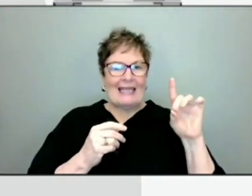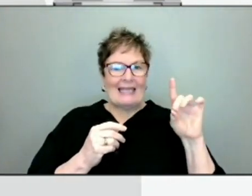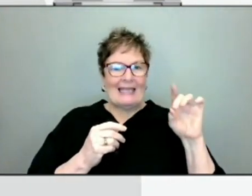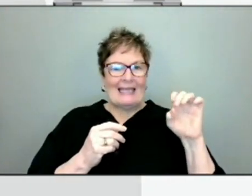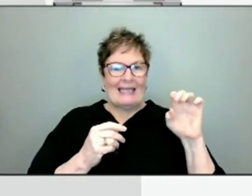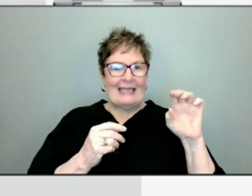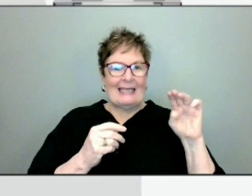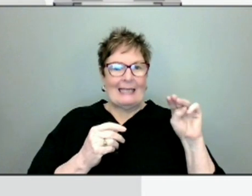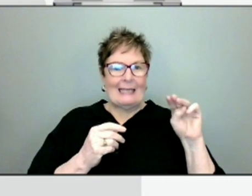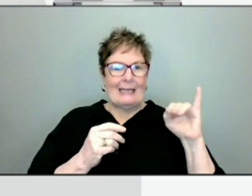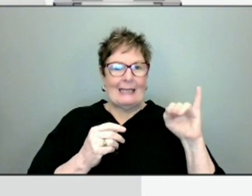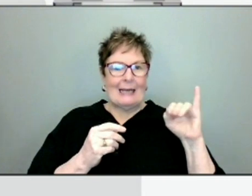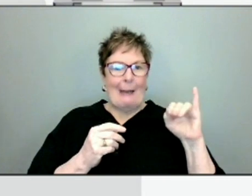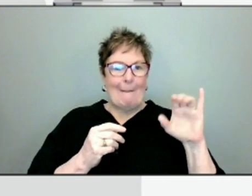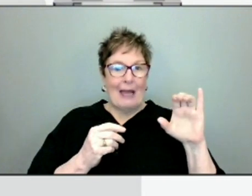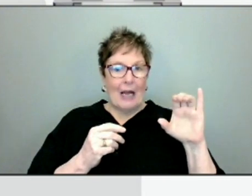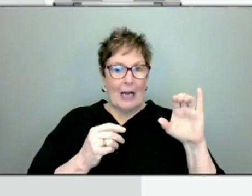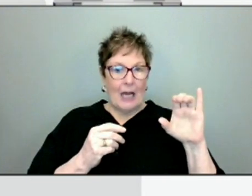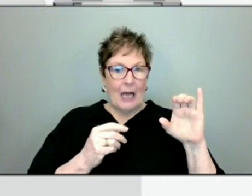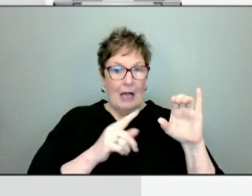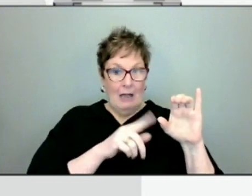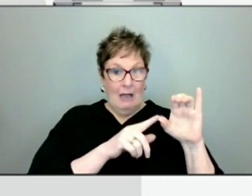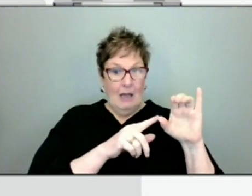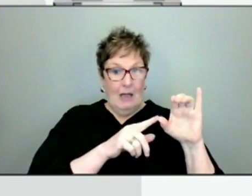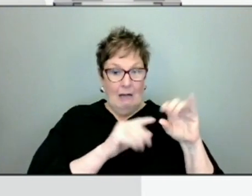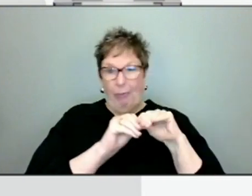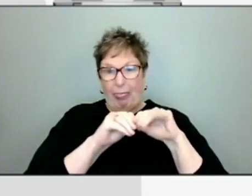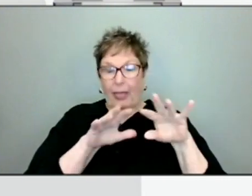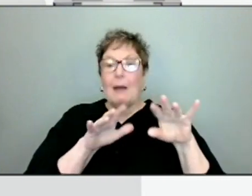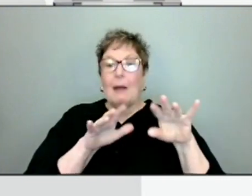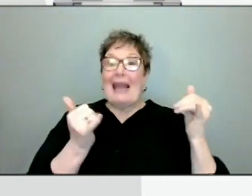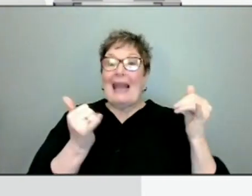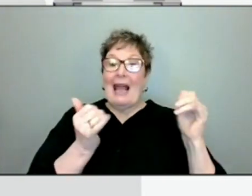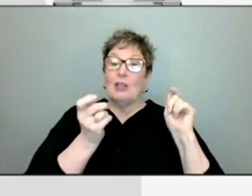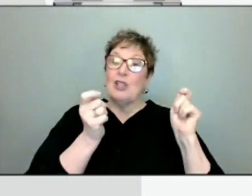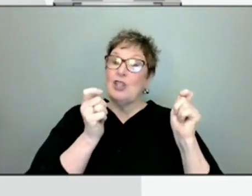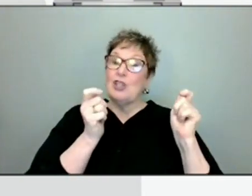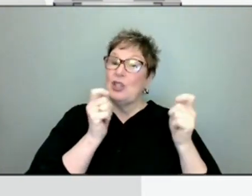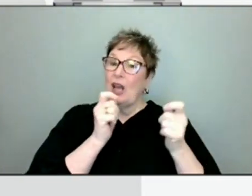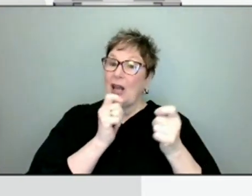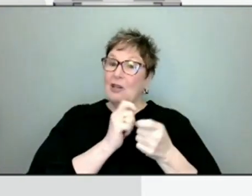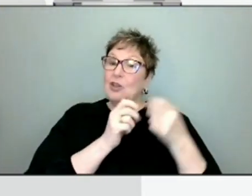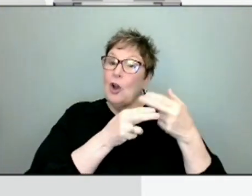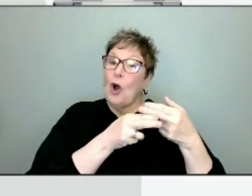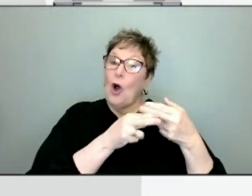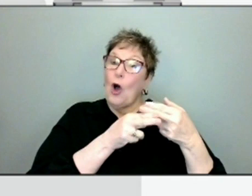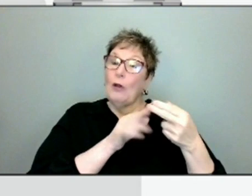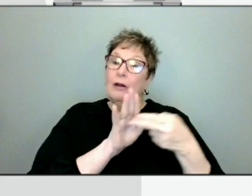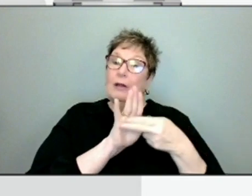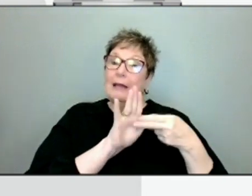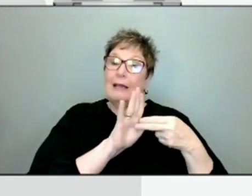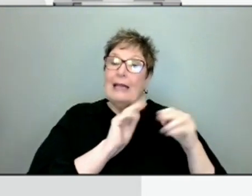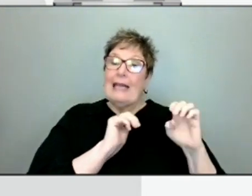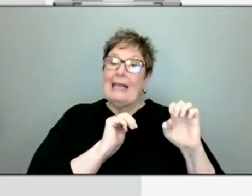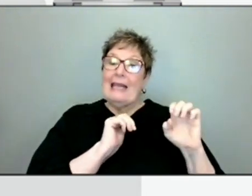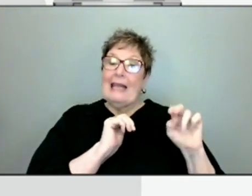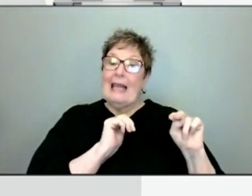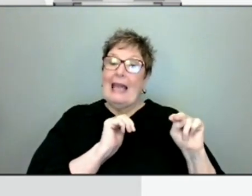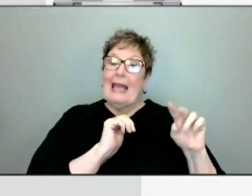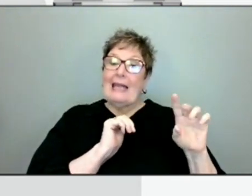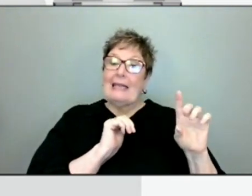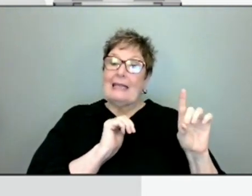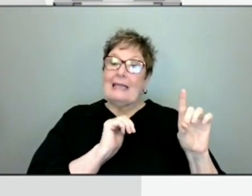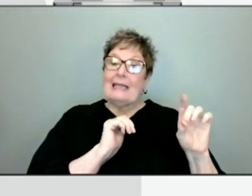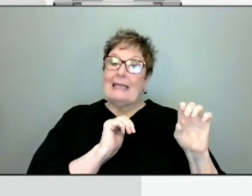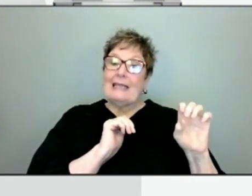point in the near-ish future when people aren't, for example, if they're fully vaccinated, wouldn't have to quarantine for 10 days